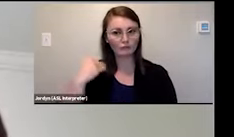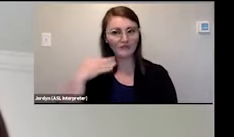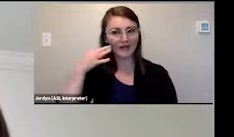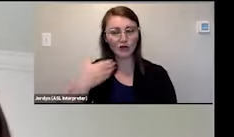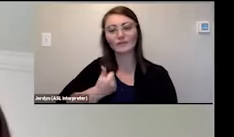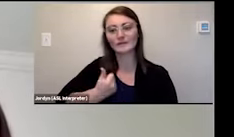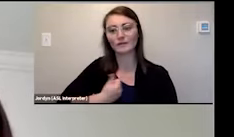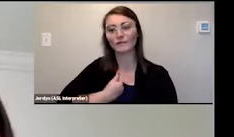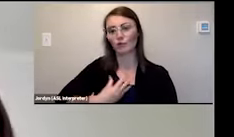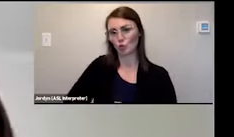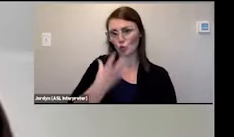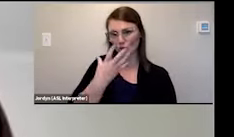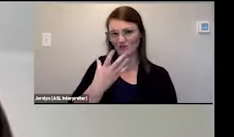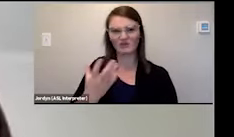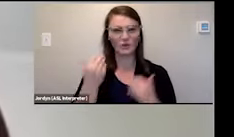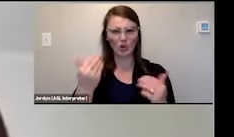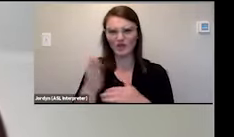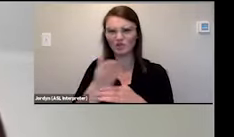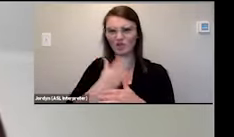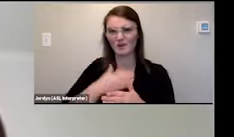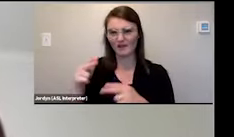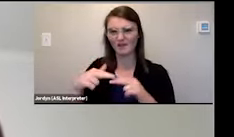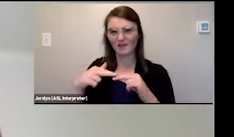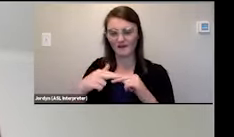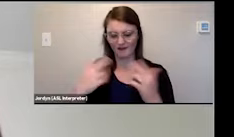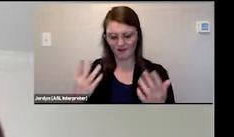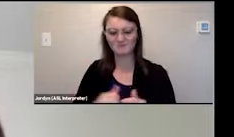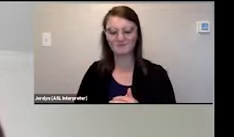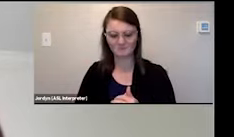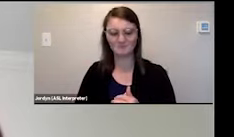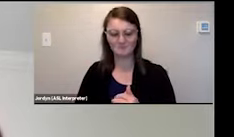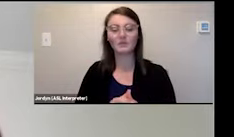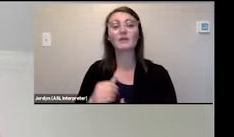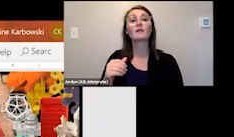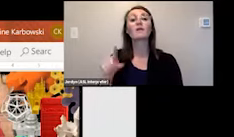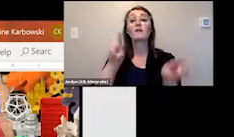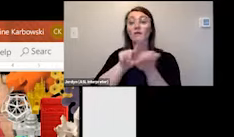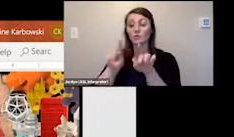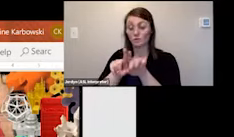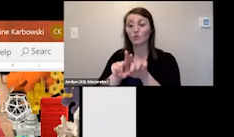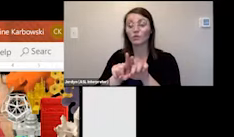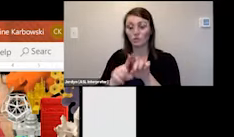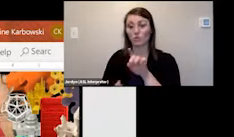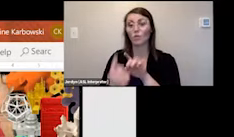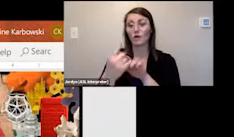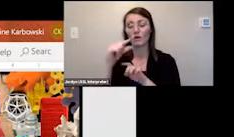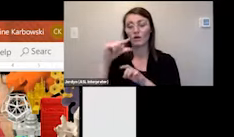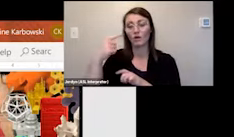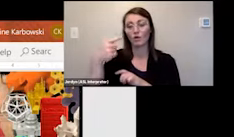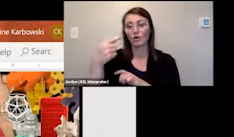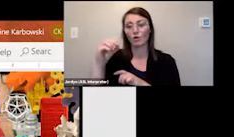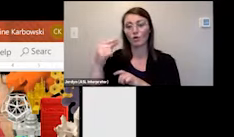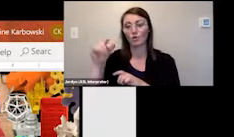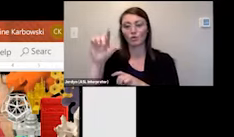i'm going to share my slides here with you all today i also have a google doc with all